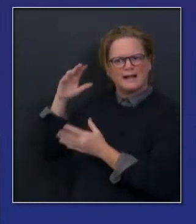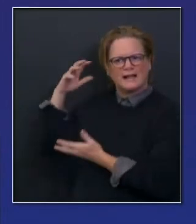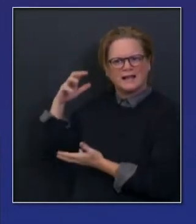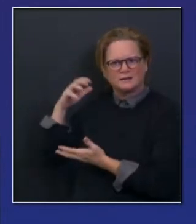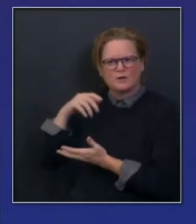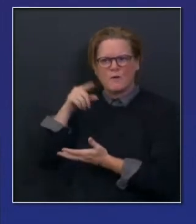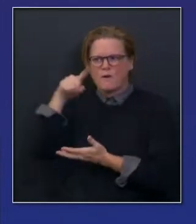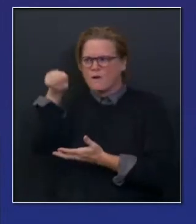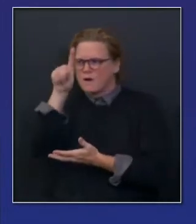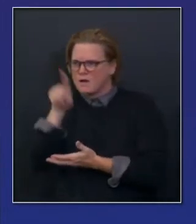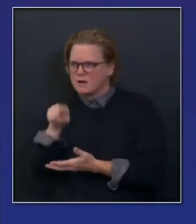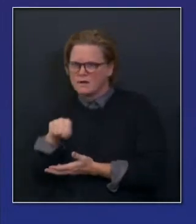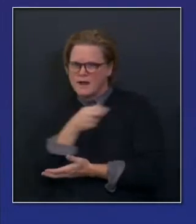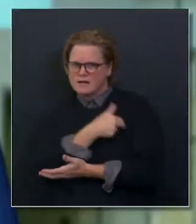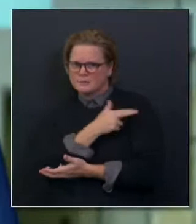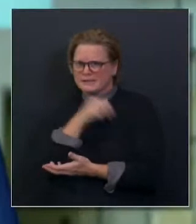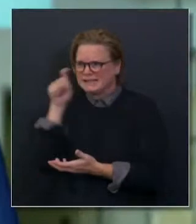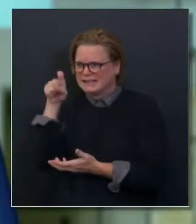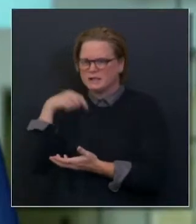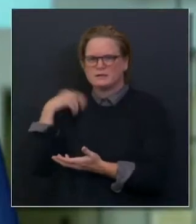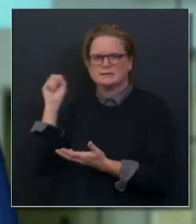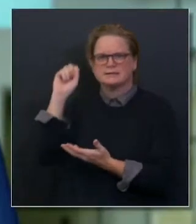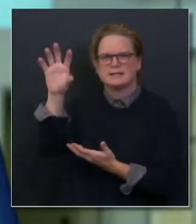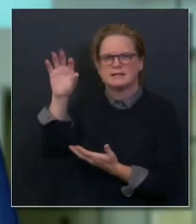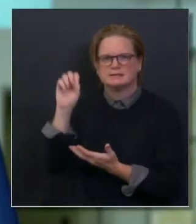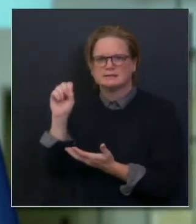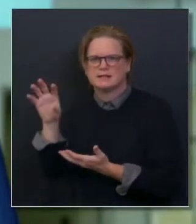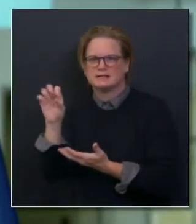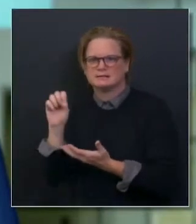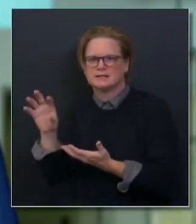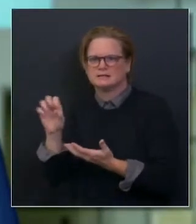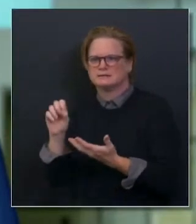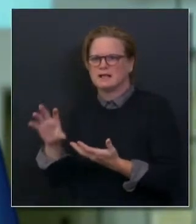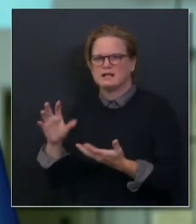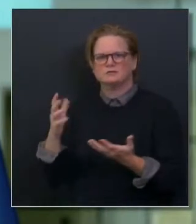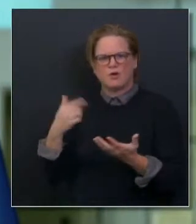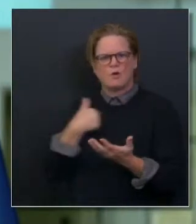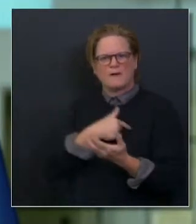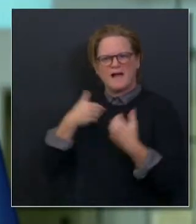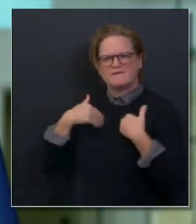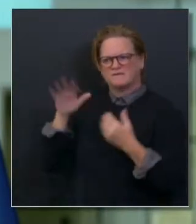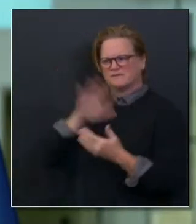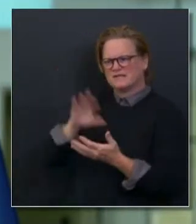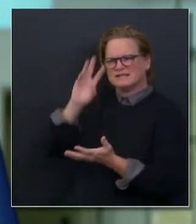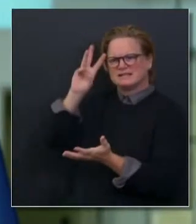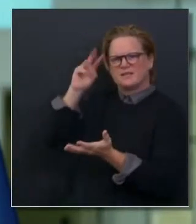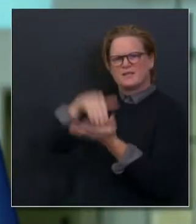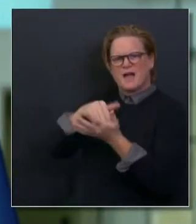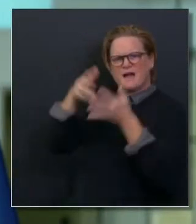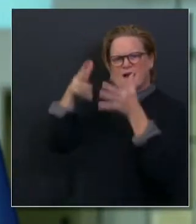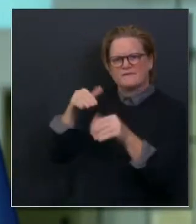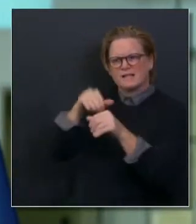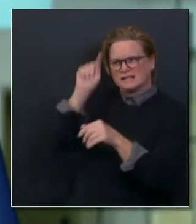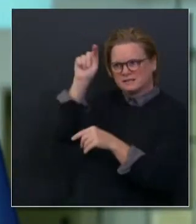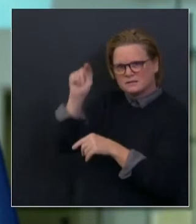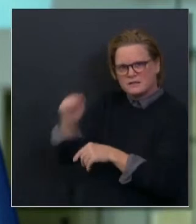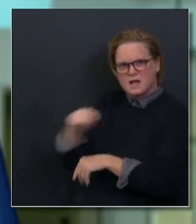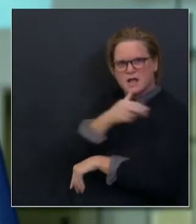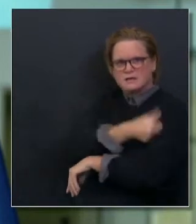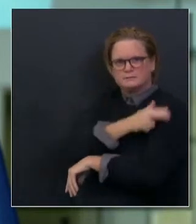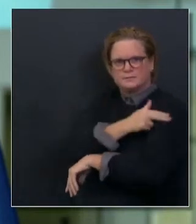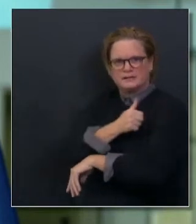again, staffing, big issue, a lot of challenges, but also a lot of flexing opportunities, a lot of movement